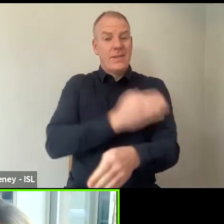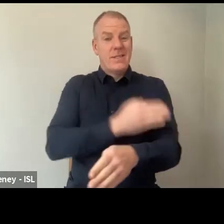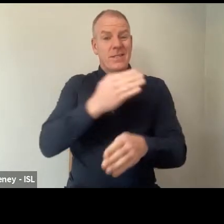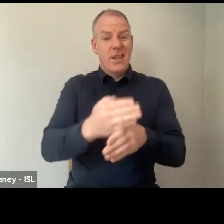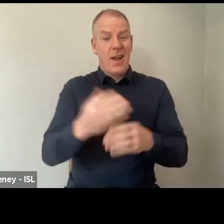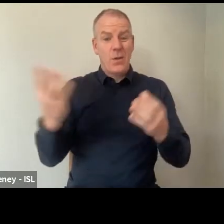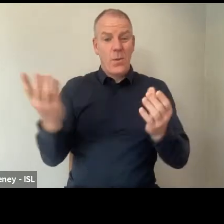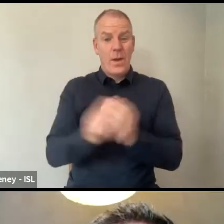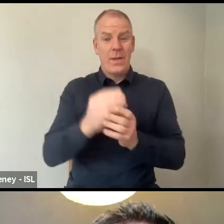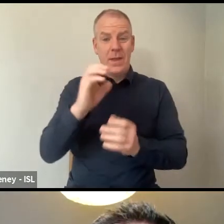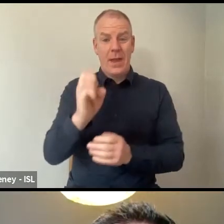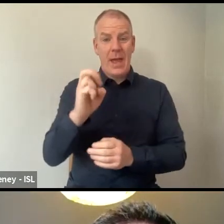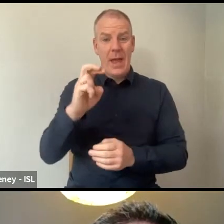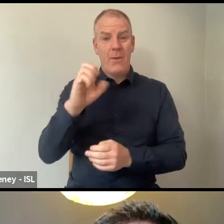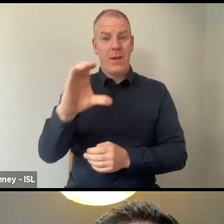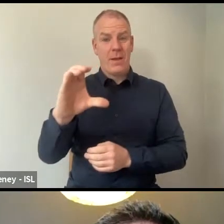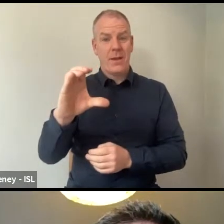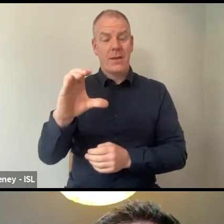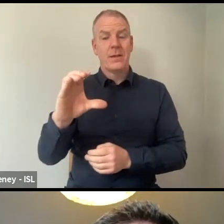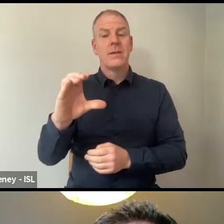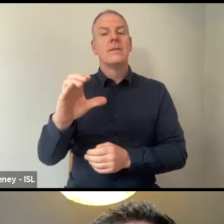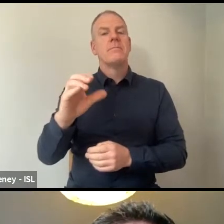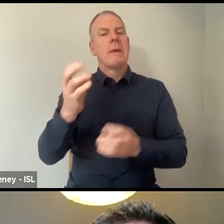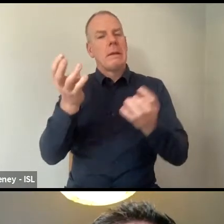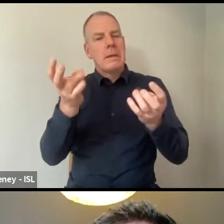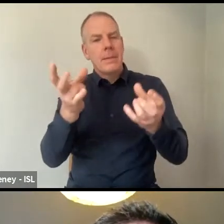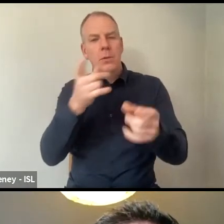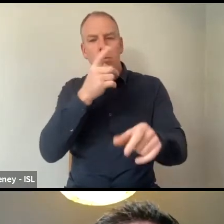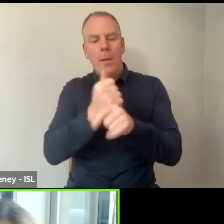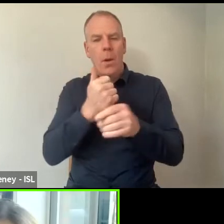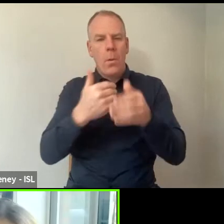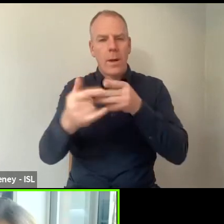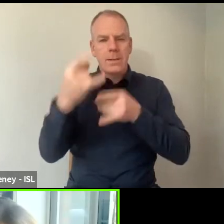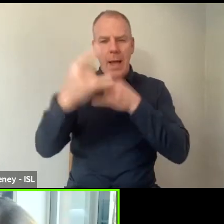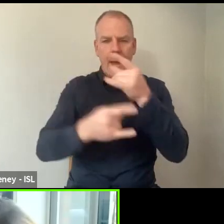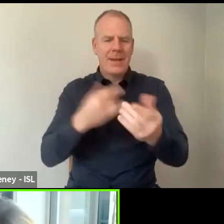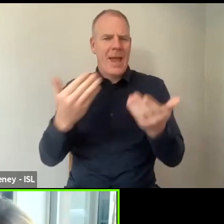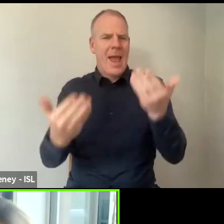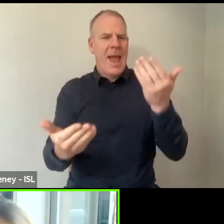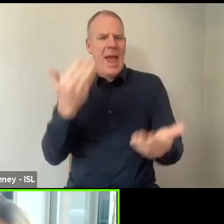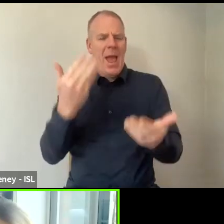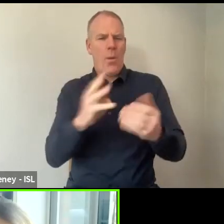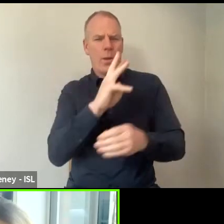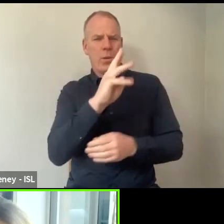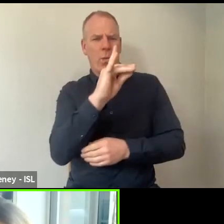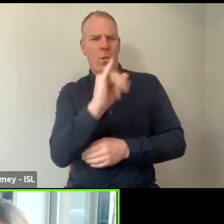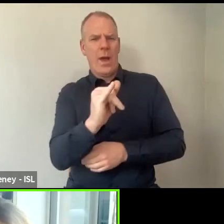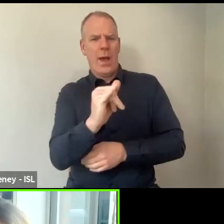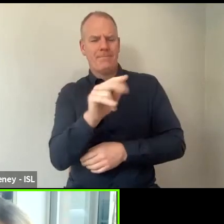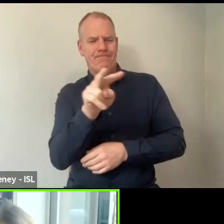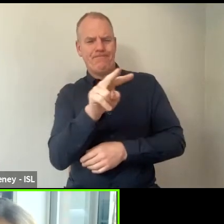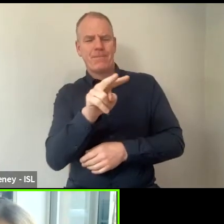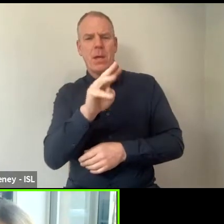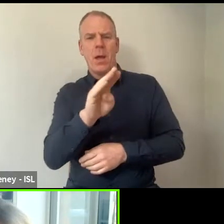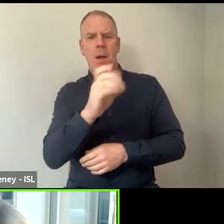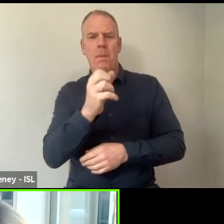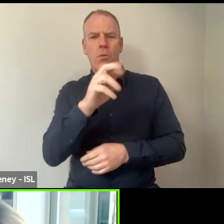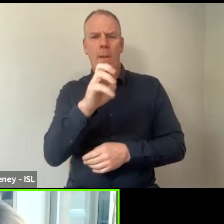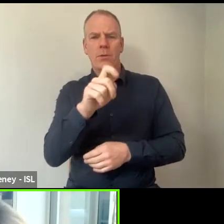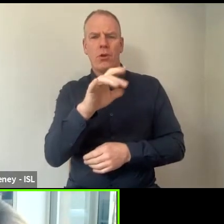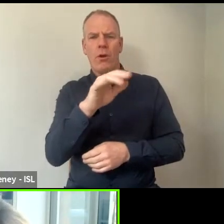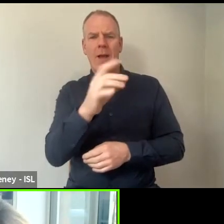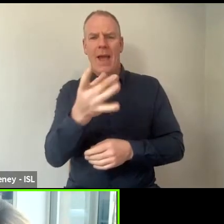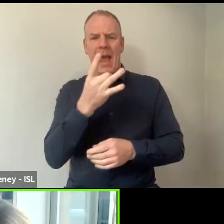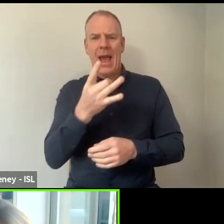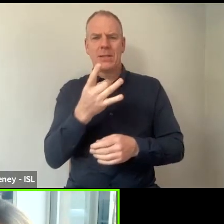and the results, I'd like to set a little bit of context and tell you a little bit about how and why this barometer was commissioned by Science